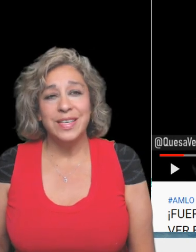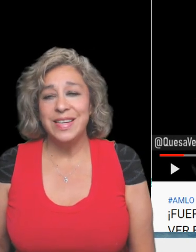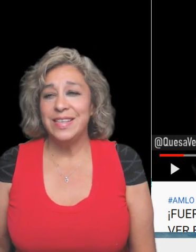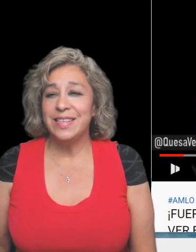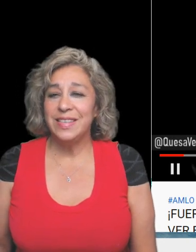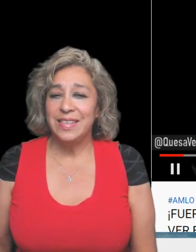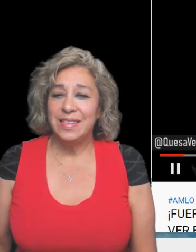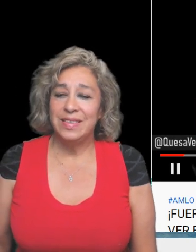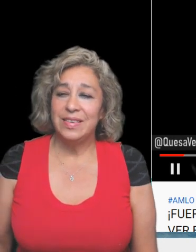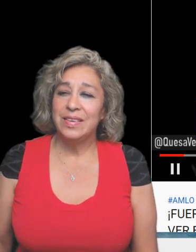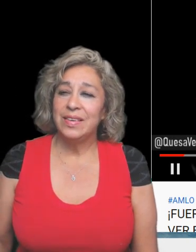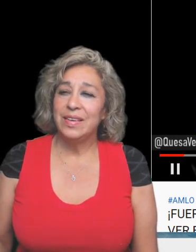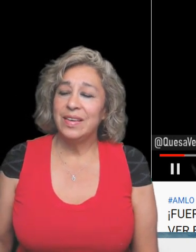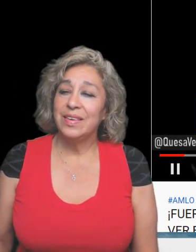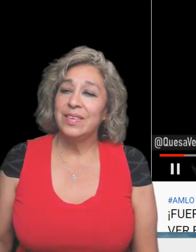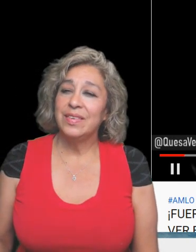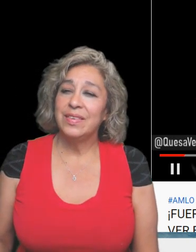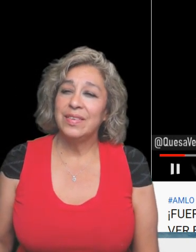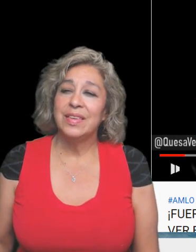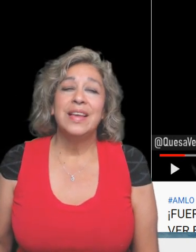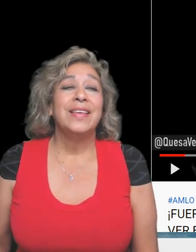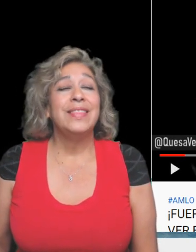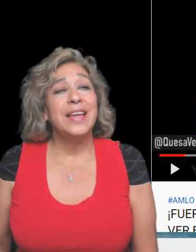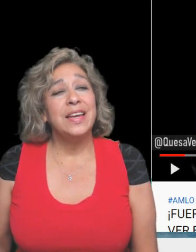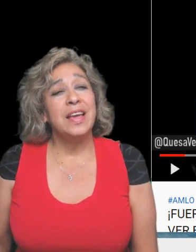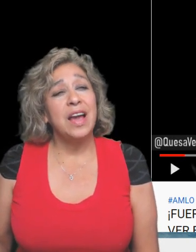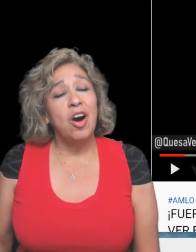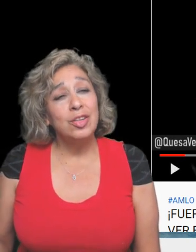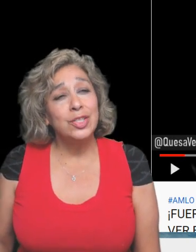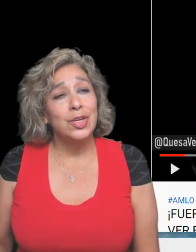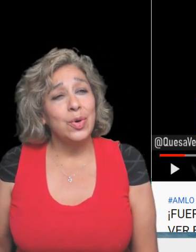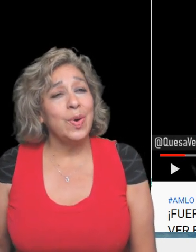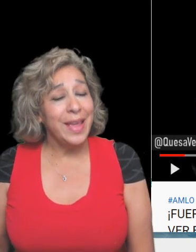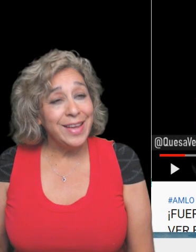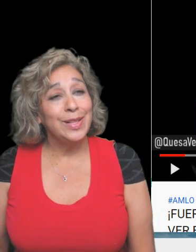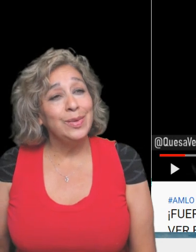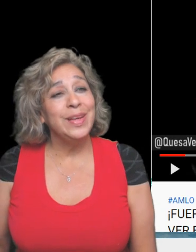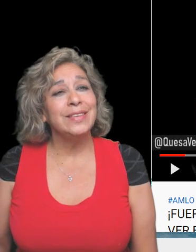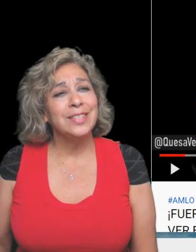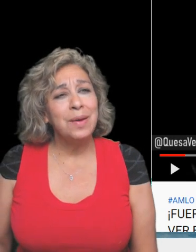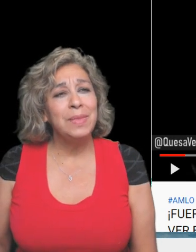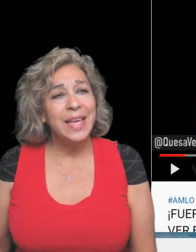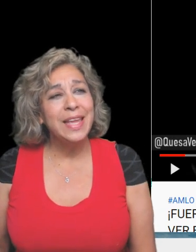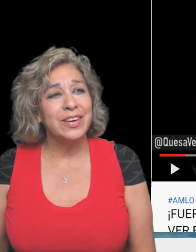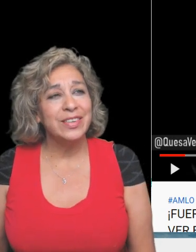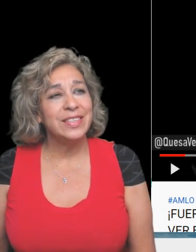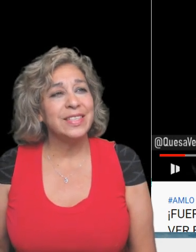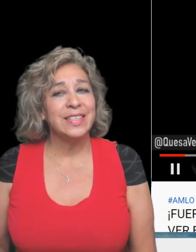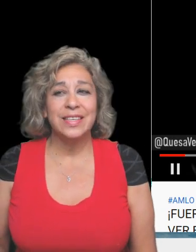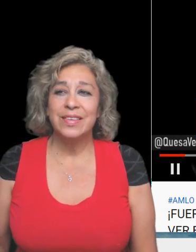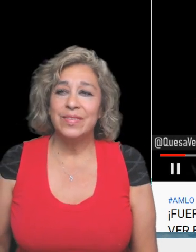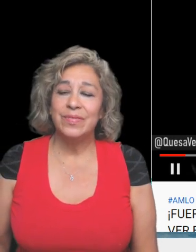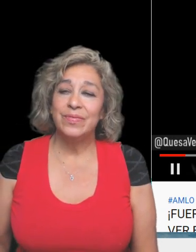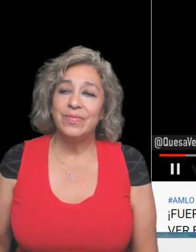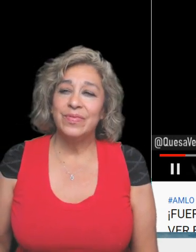continent that also and including some leaders